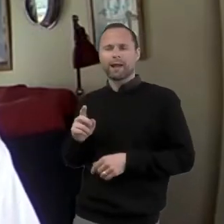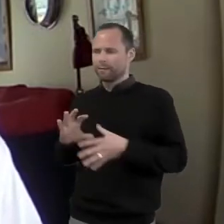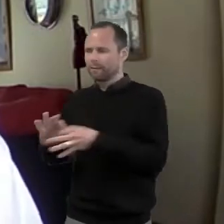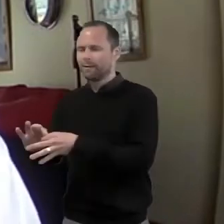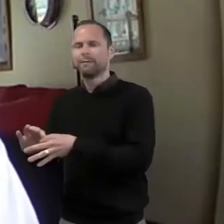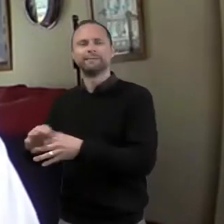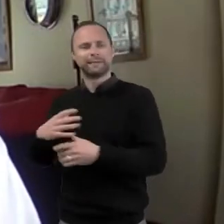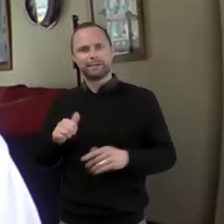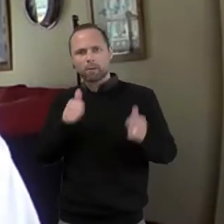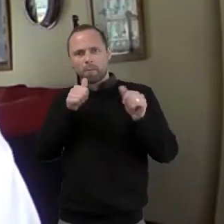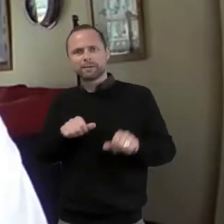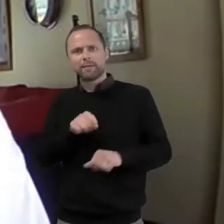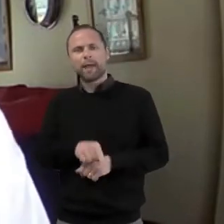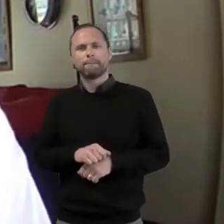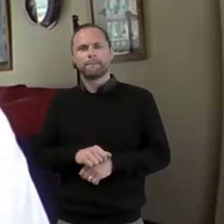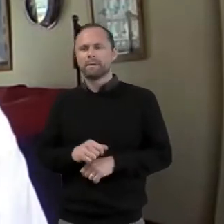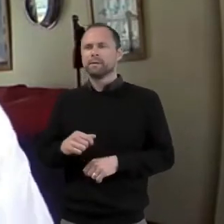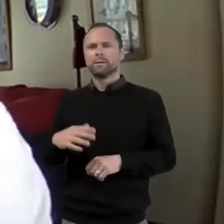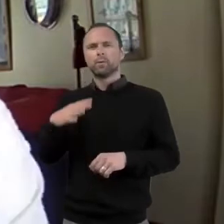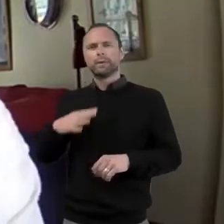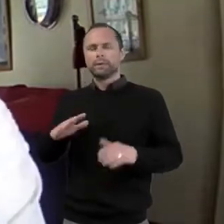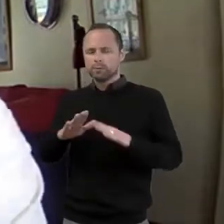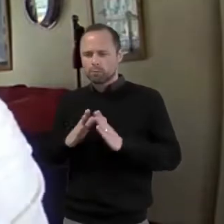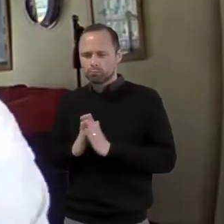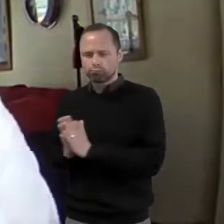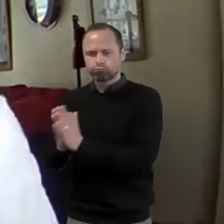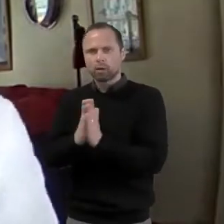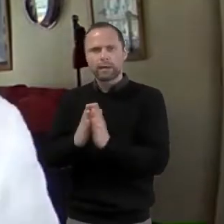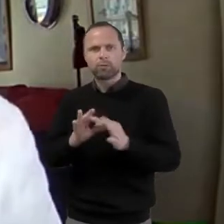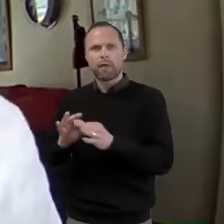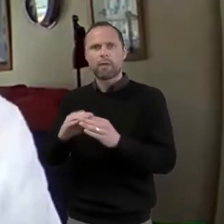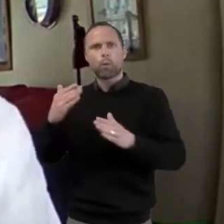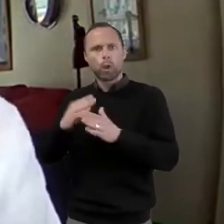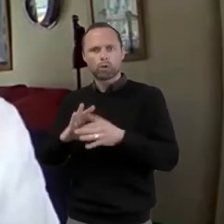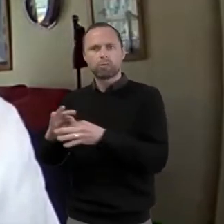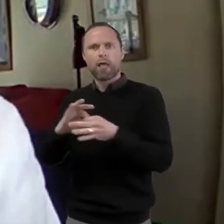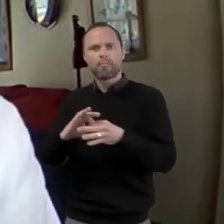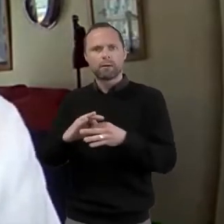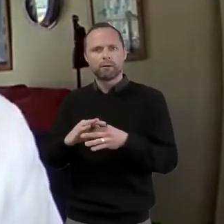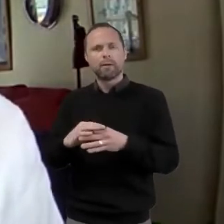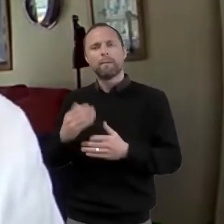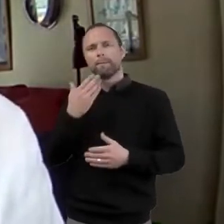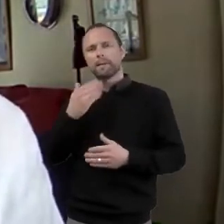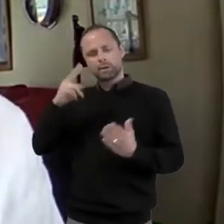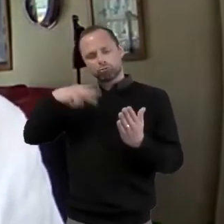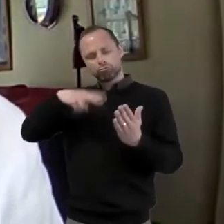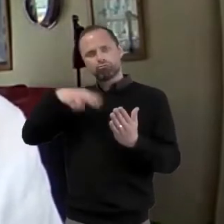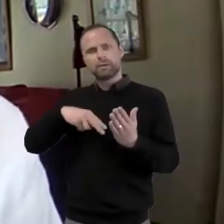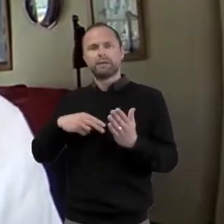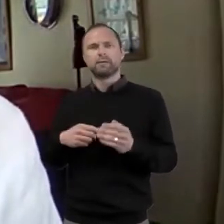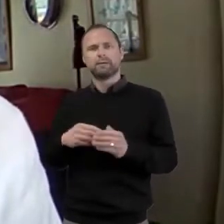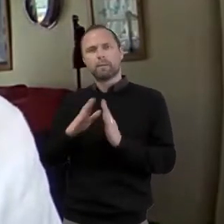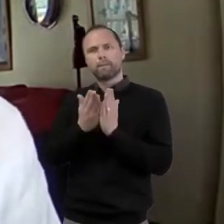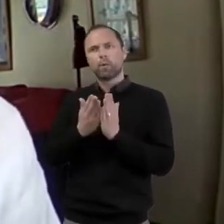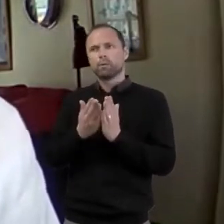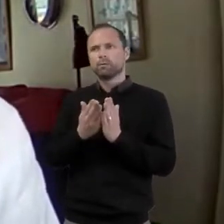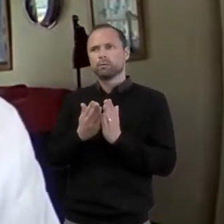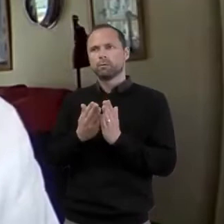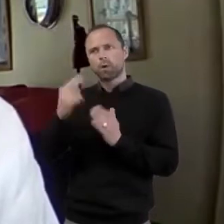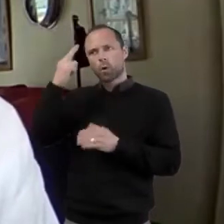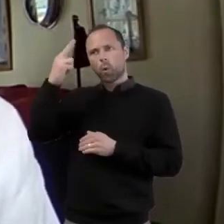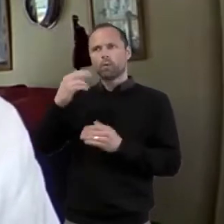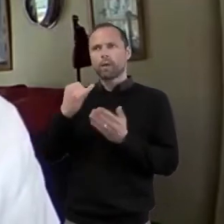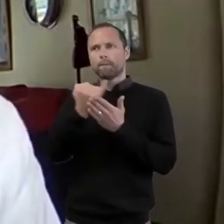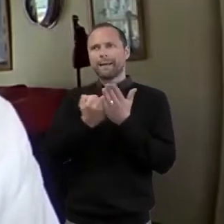together. And please see Martin Payne's amazing book, Messy Togetherness, which outlines so many